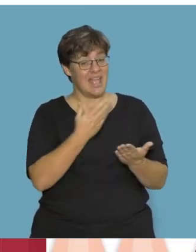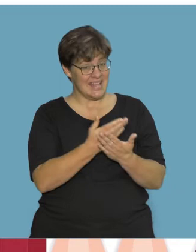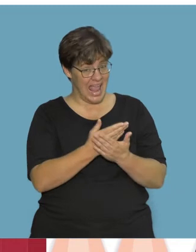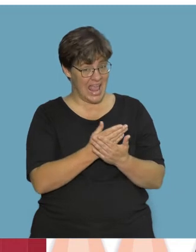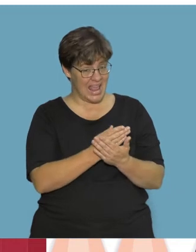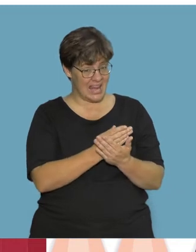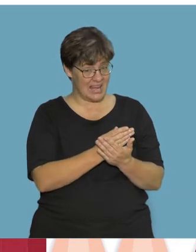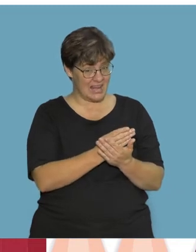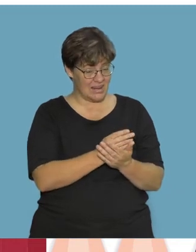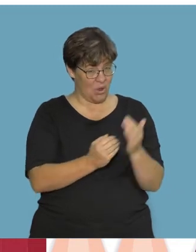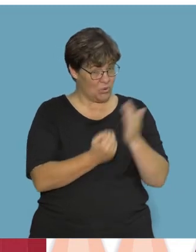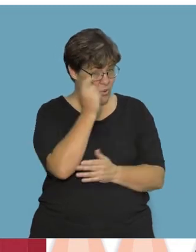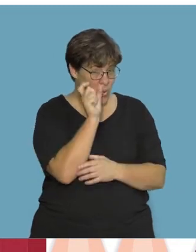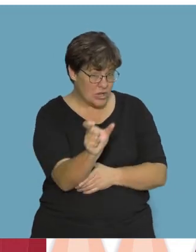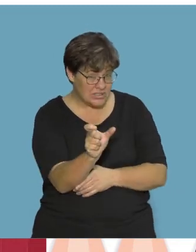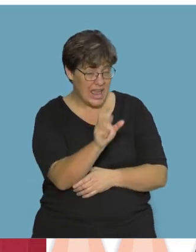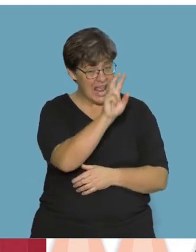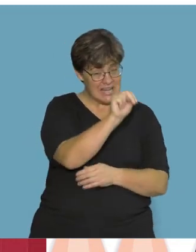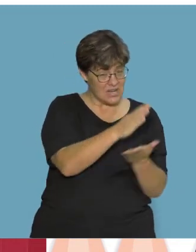Can you make a new word?